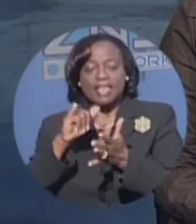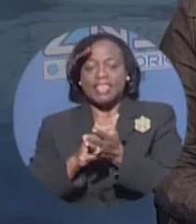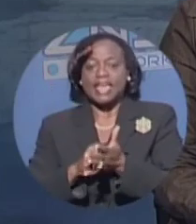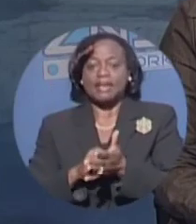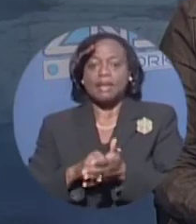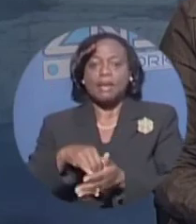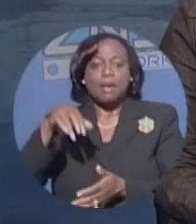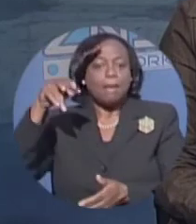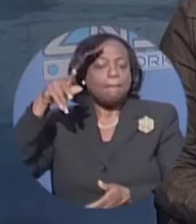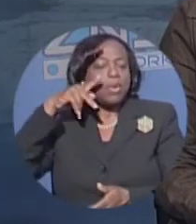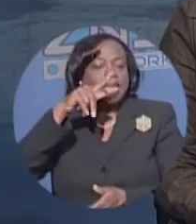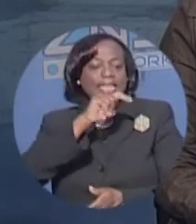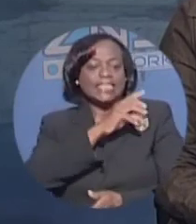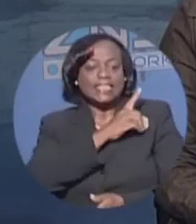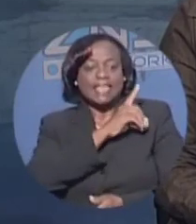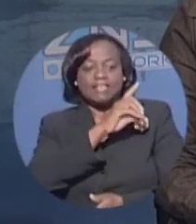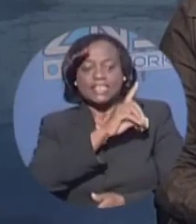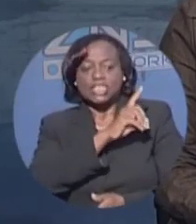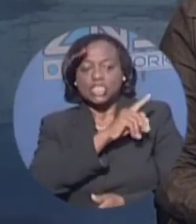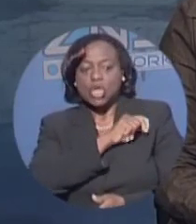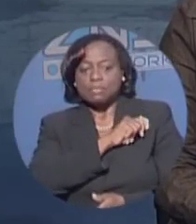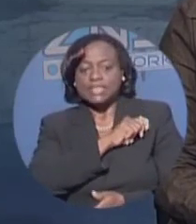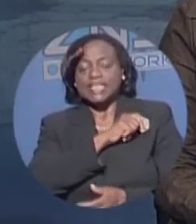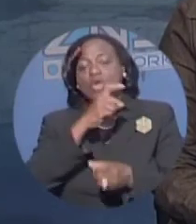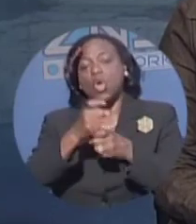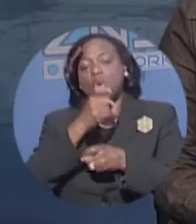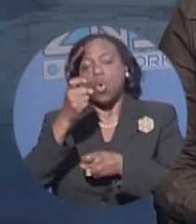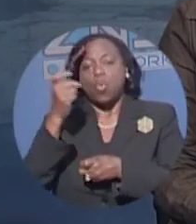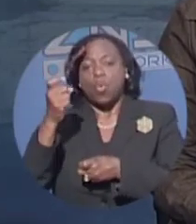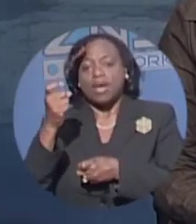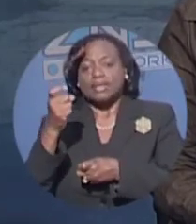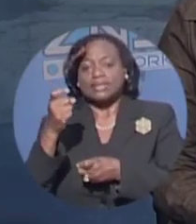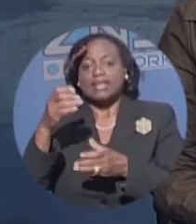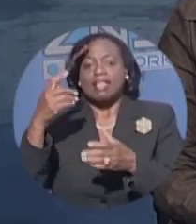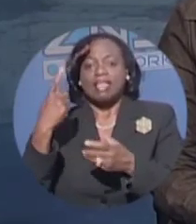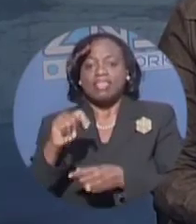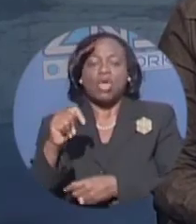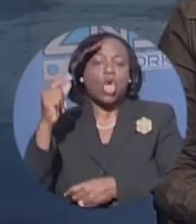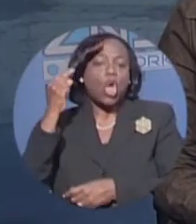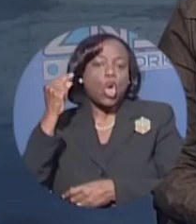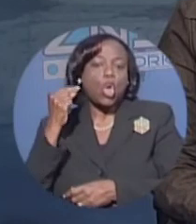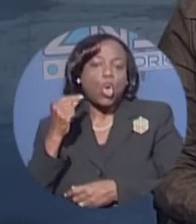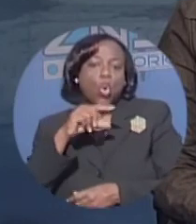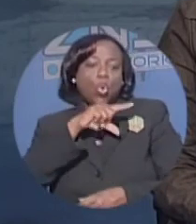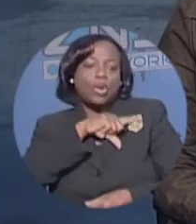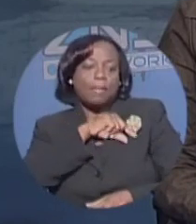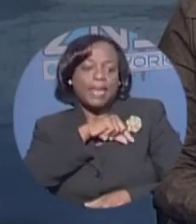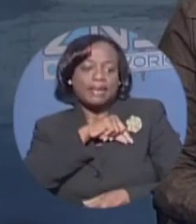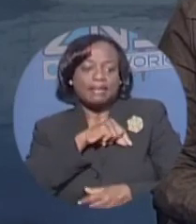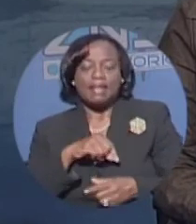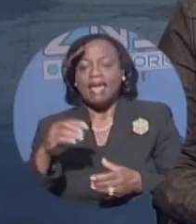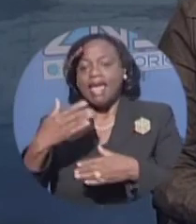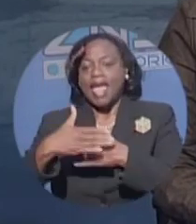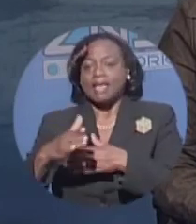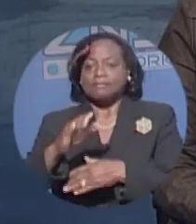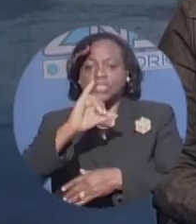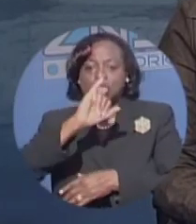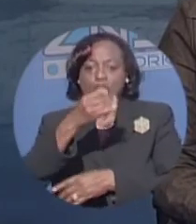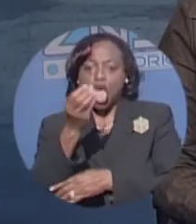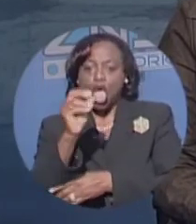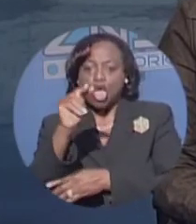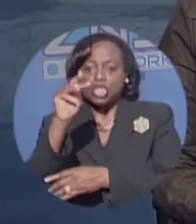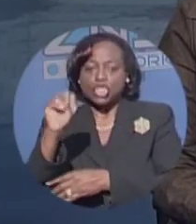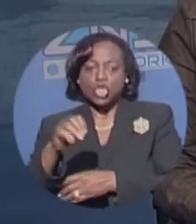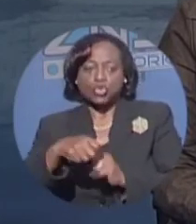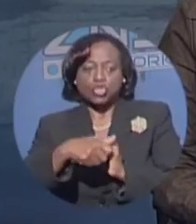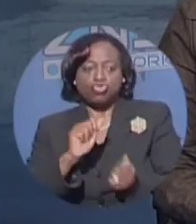captured the gold medal in the 200 meters after Jones was stripped for taking performance enhancing drugs. Well, tonight, Davis Thompson